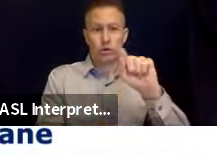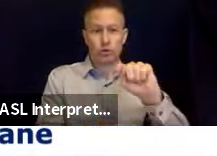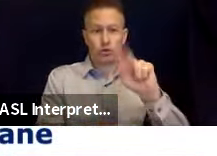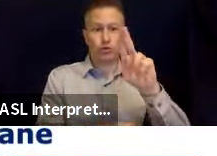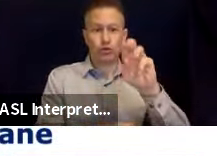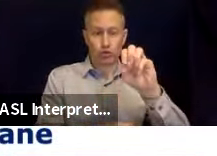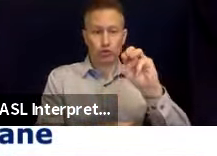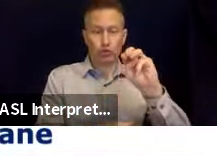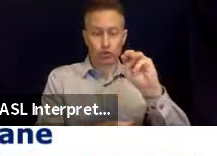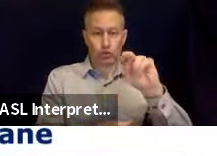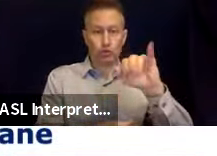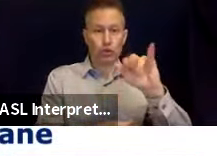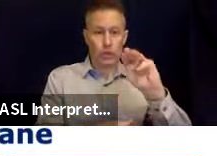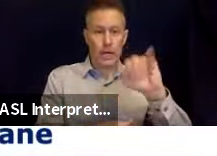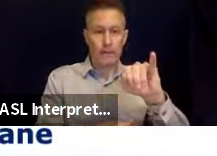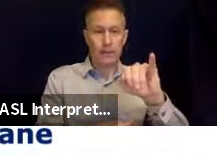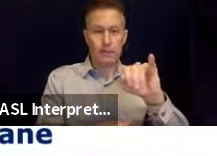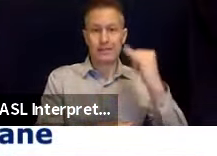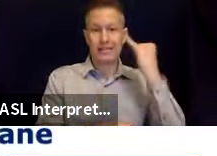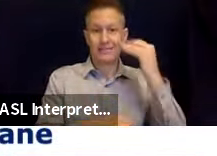cover, and hold on.